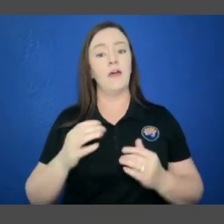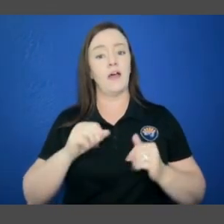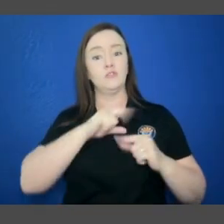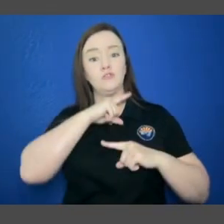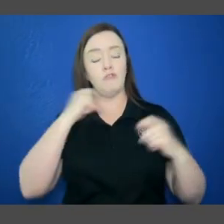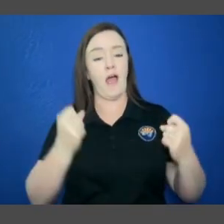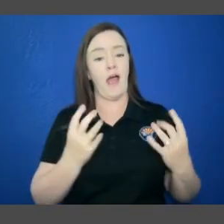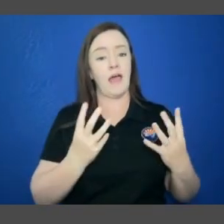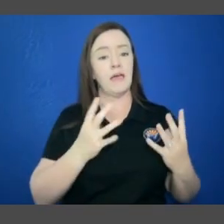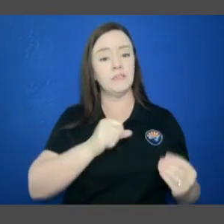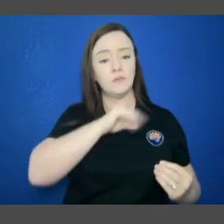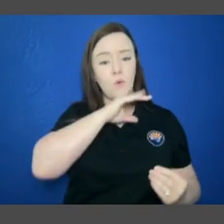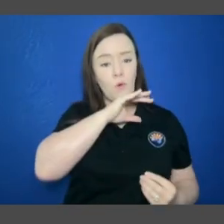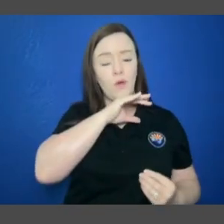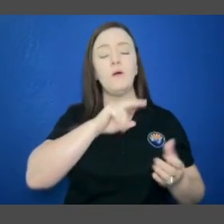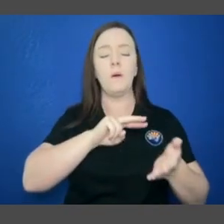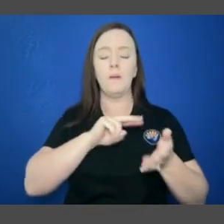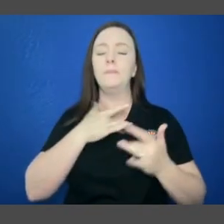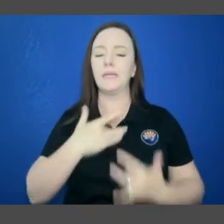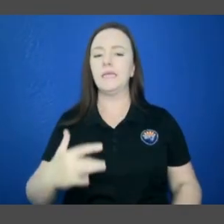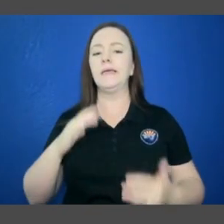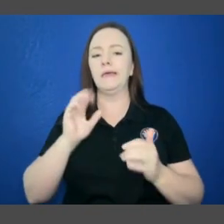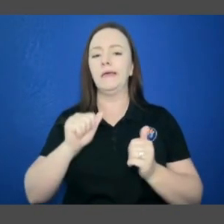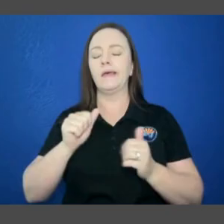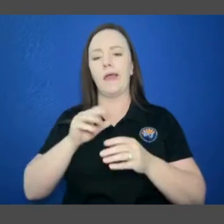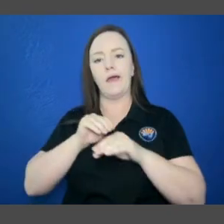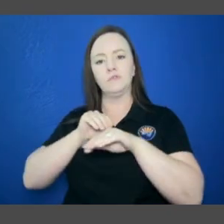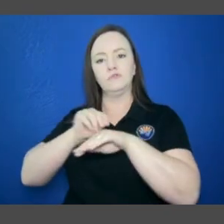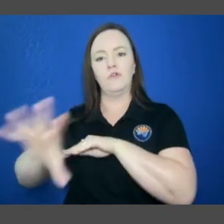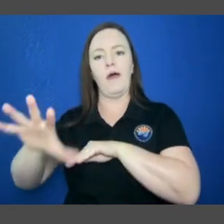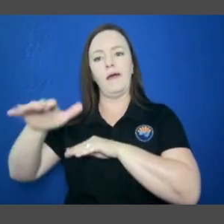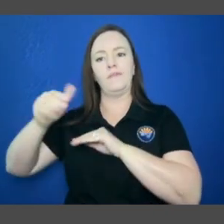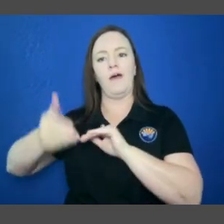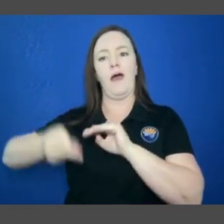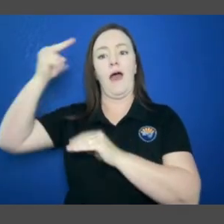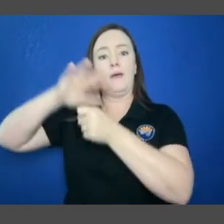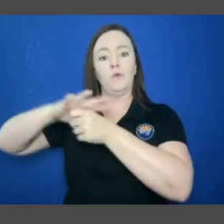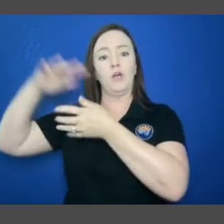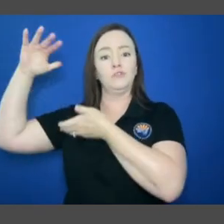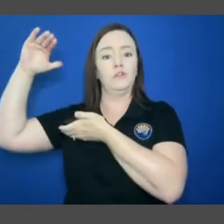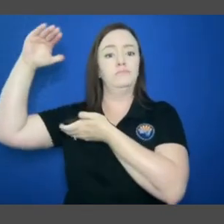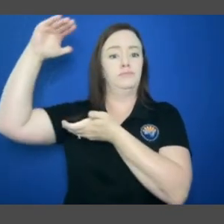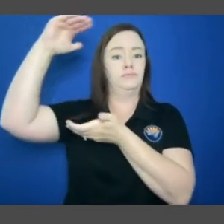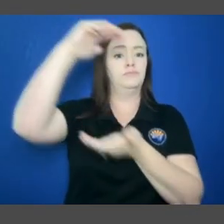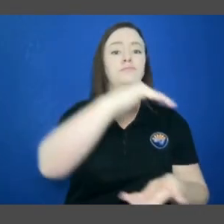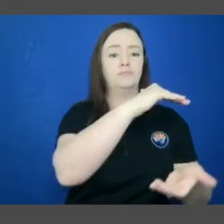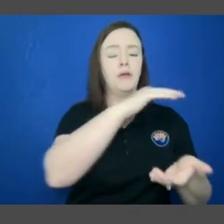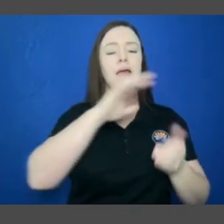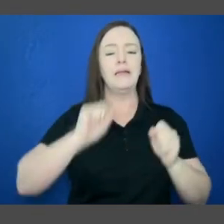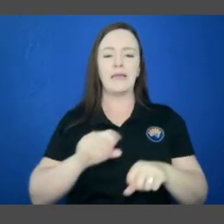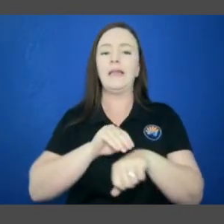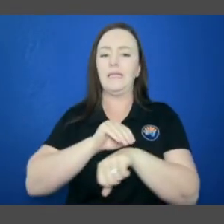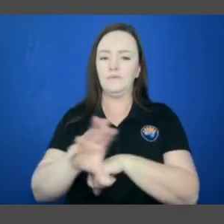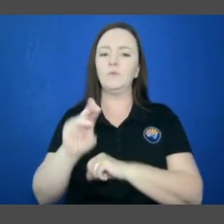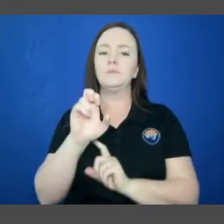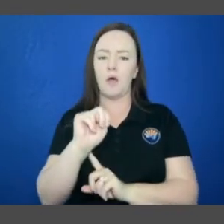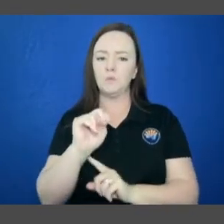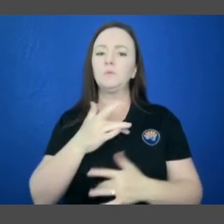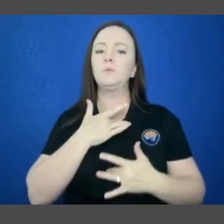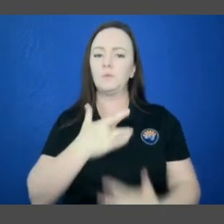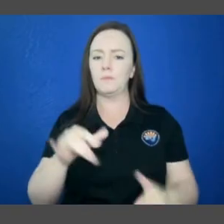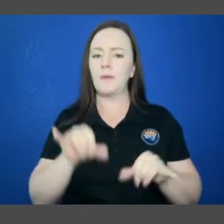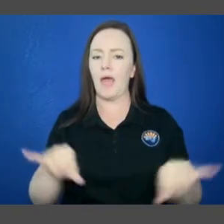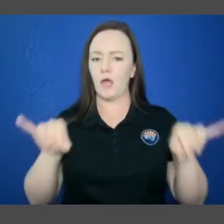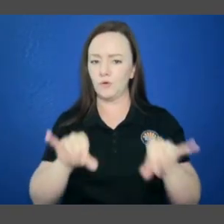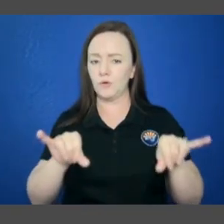pressure aloft and can ultimately influence the overall monsoon pattern. On average, the below normal soil